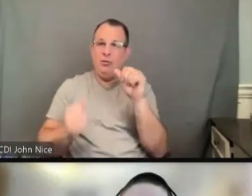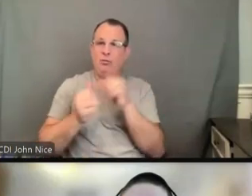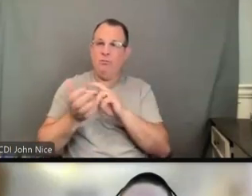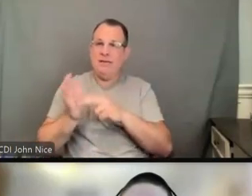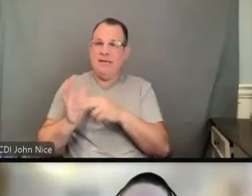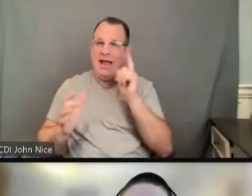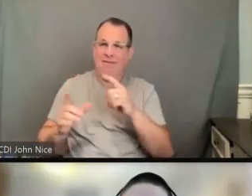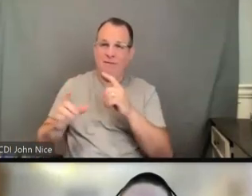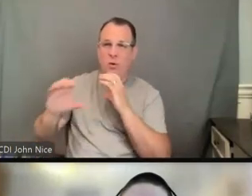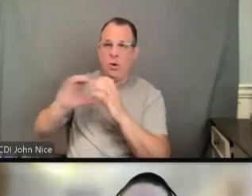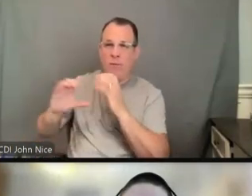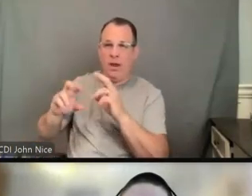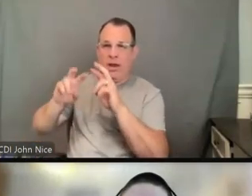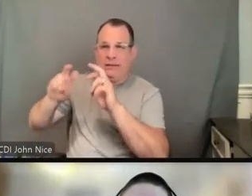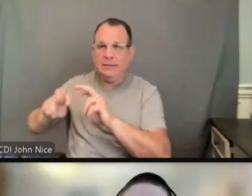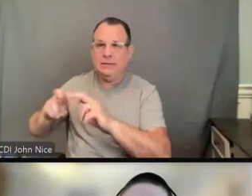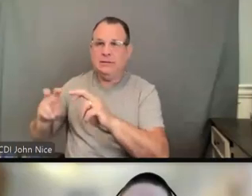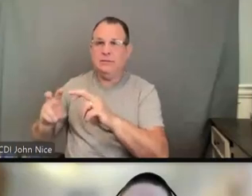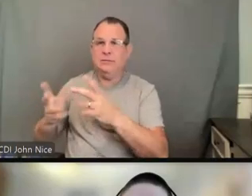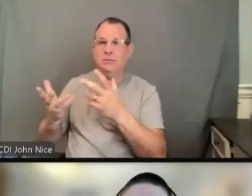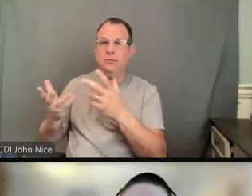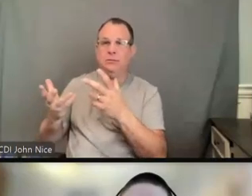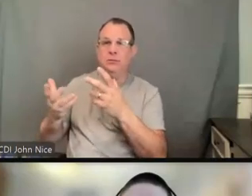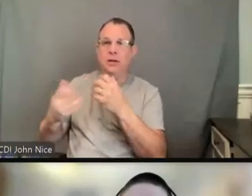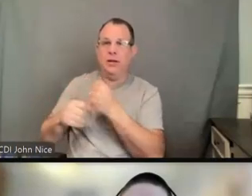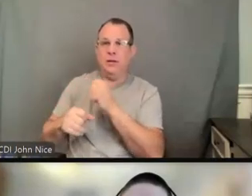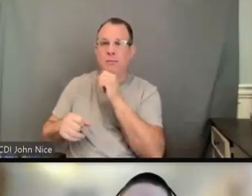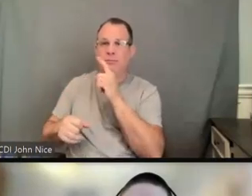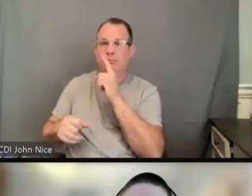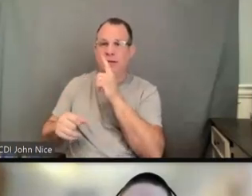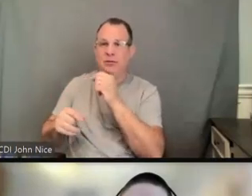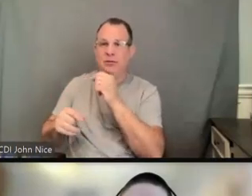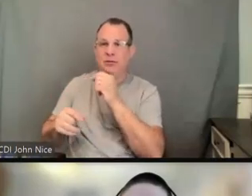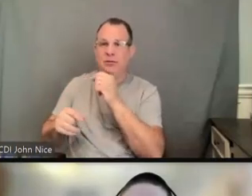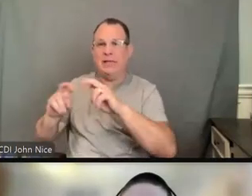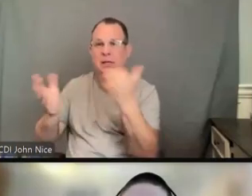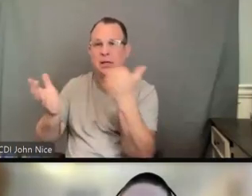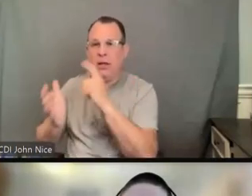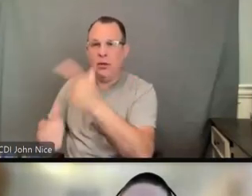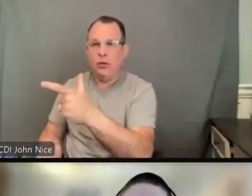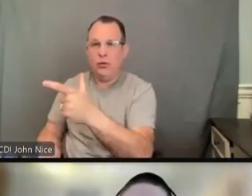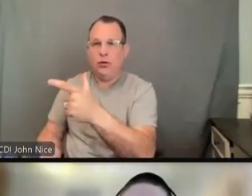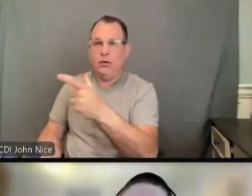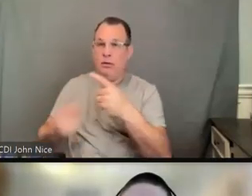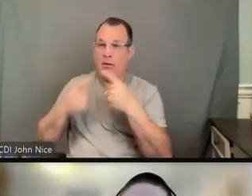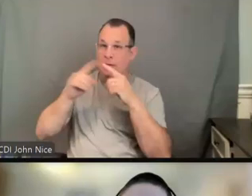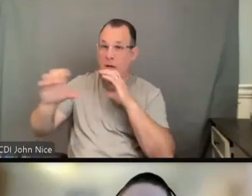and also reassessing whether or not communication is being effective on a regular basis.